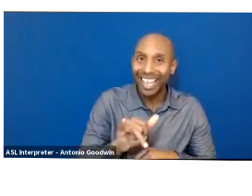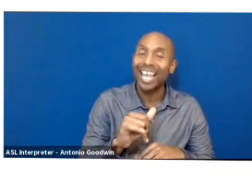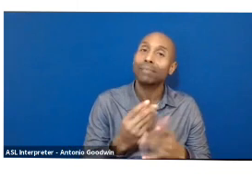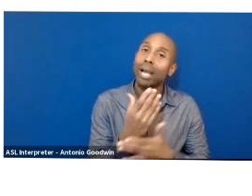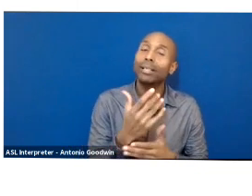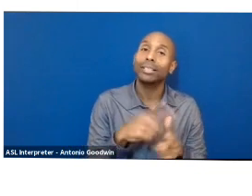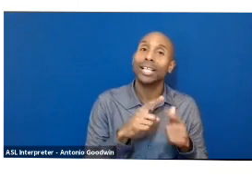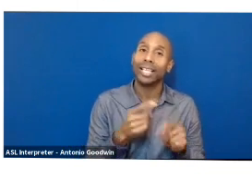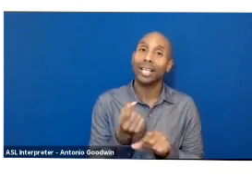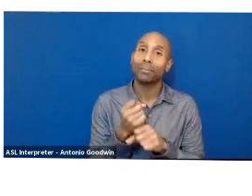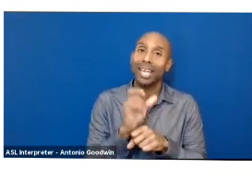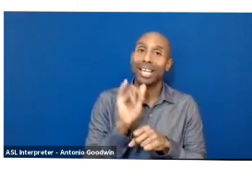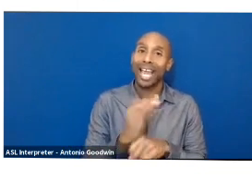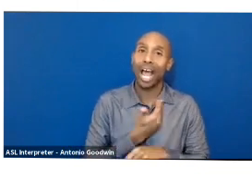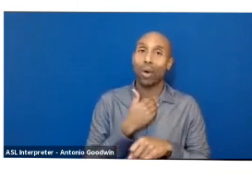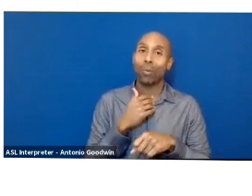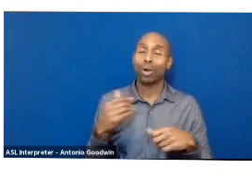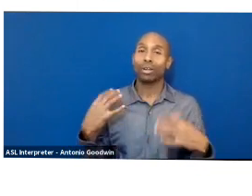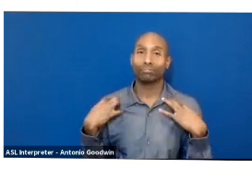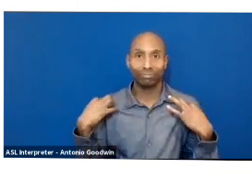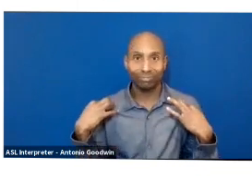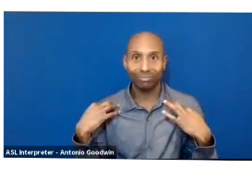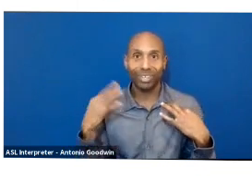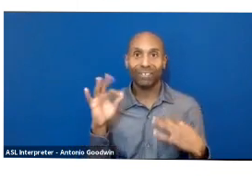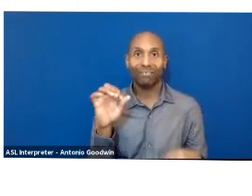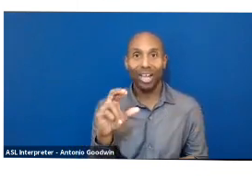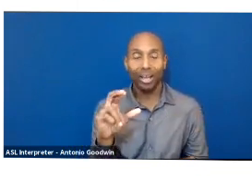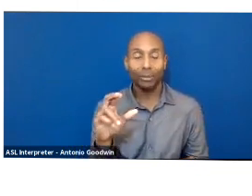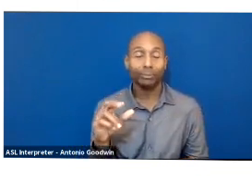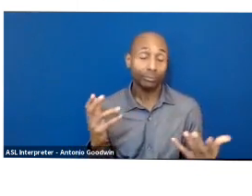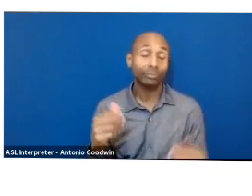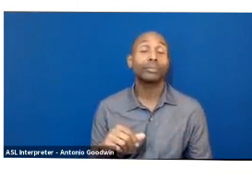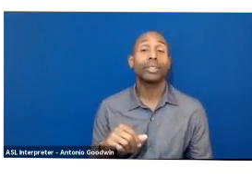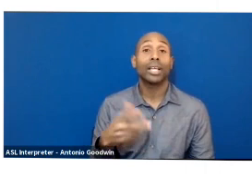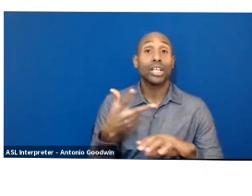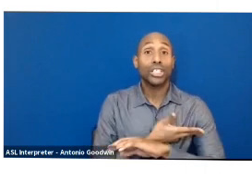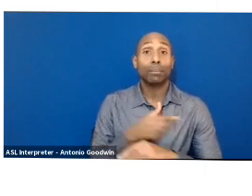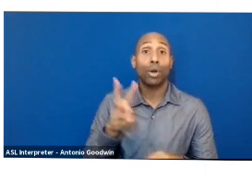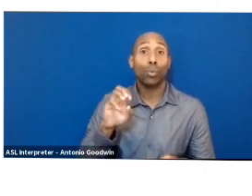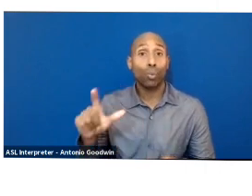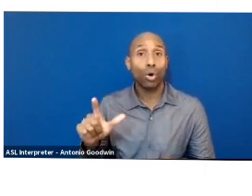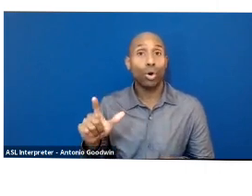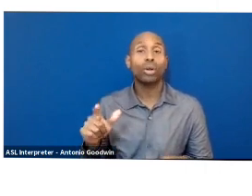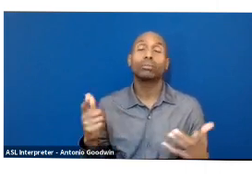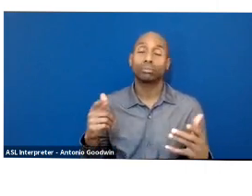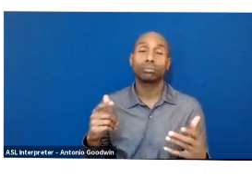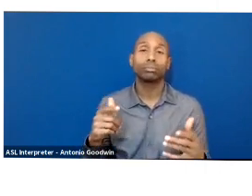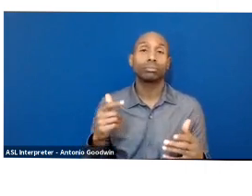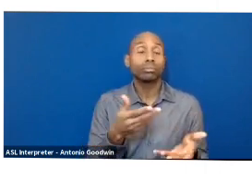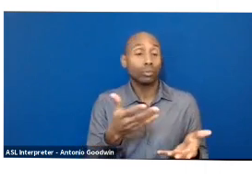sheep provide the fiber and dyes, which are then processed. They're cleaned, they're spun,